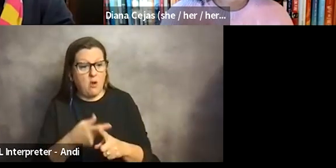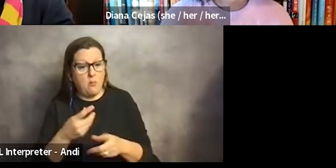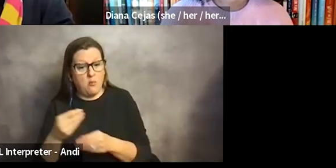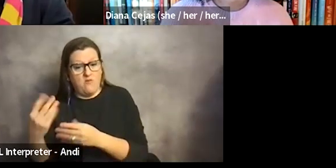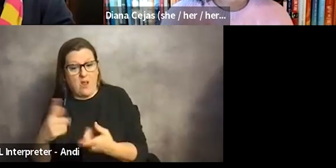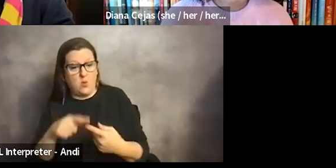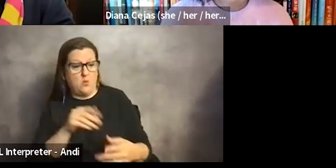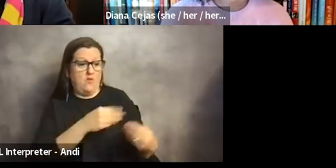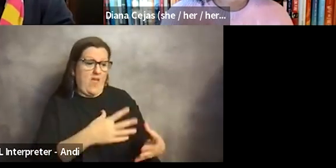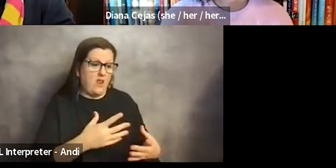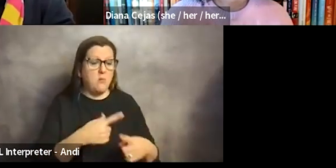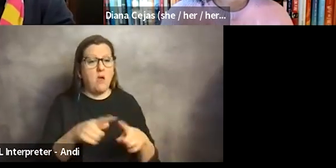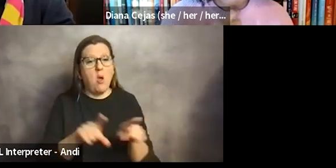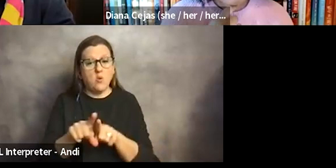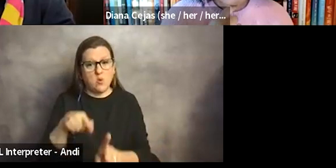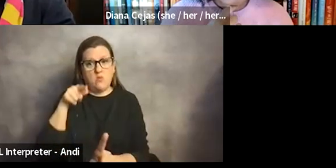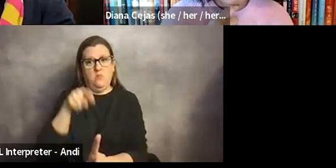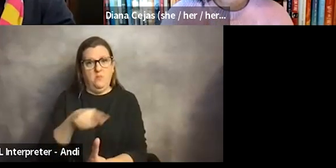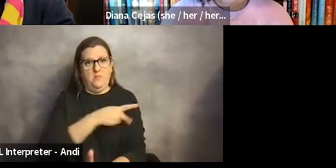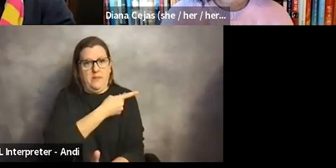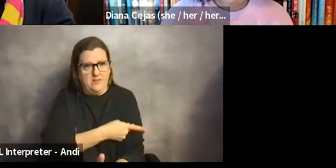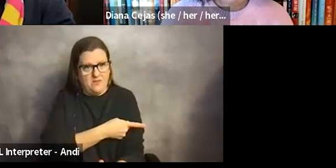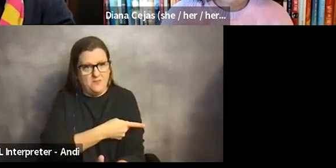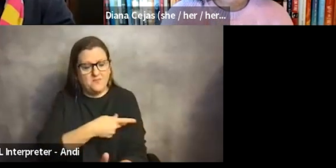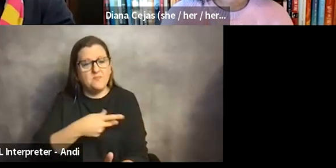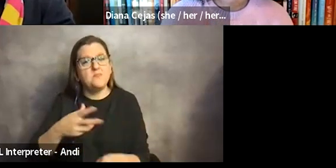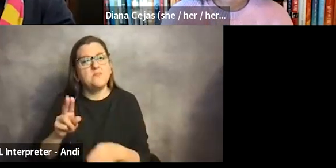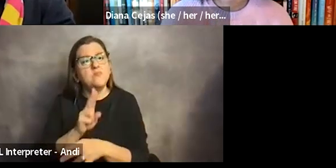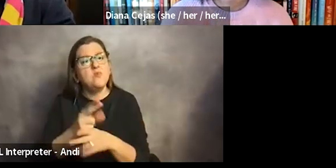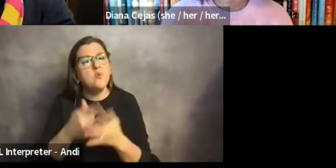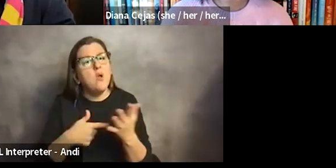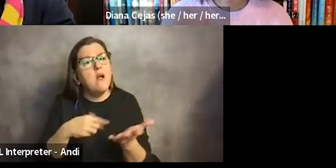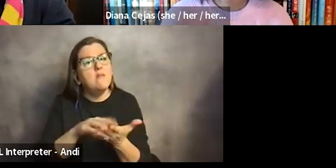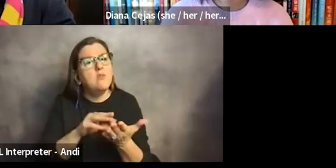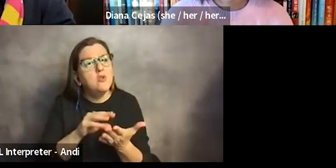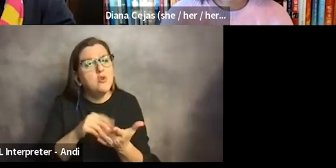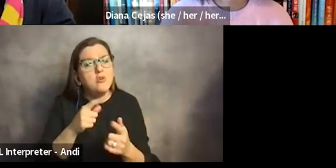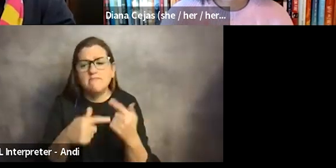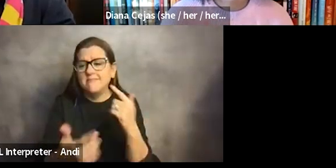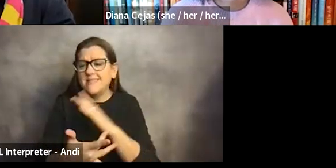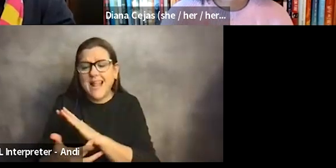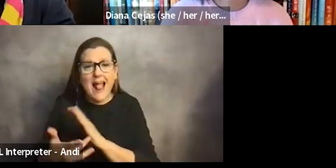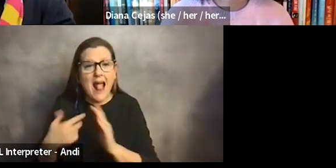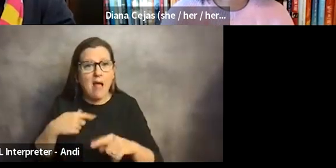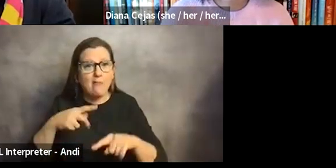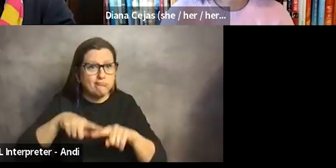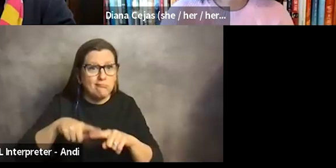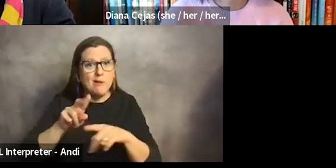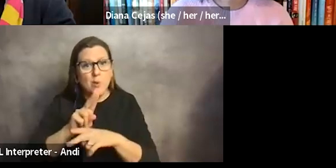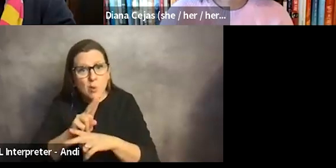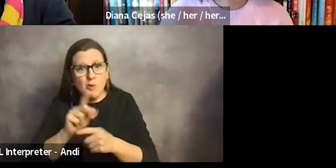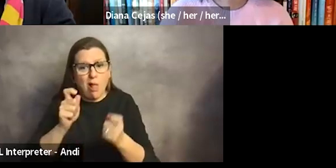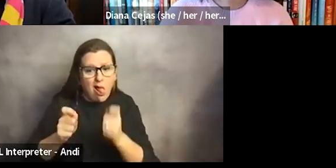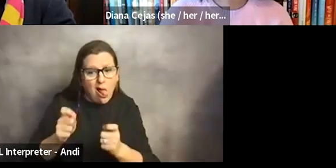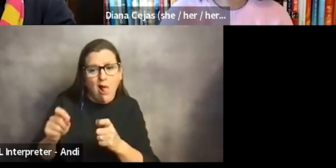also, um, to our patients. And so using what I've learned, you know, from all the technology I've had to use and adapt to do my